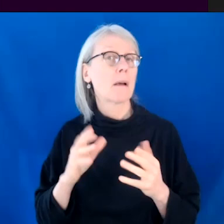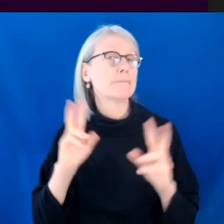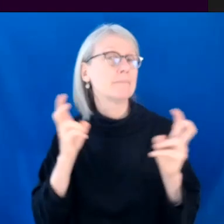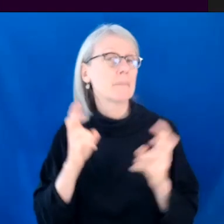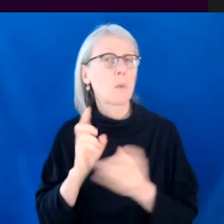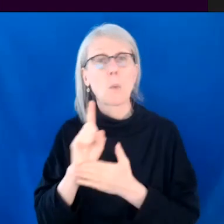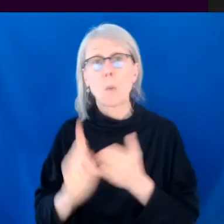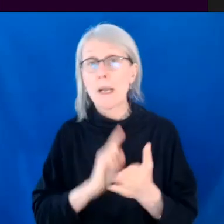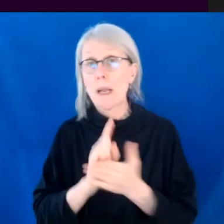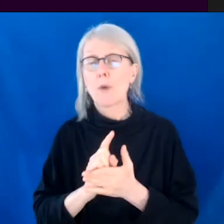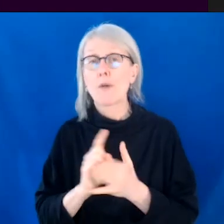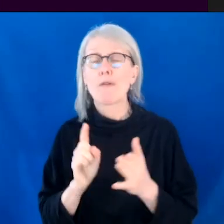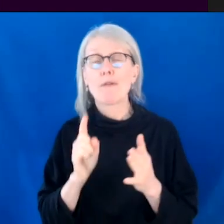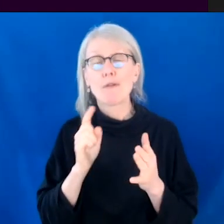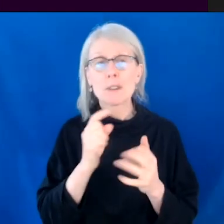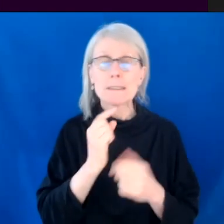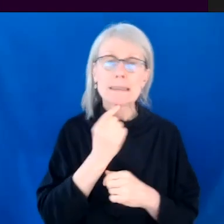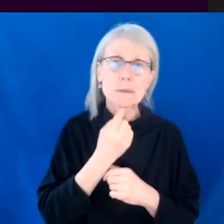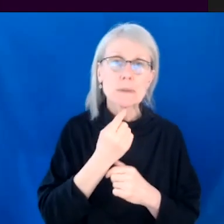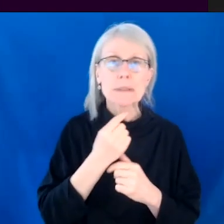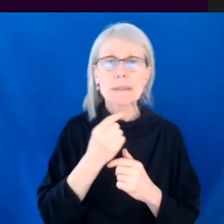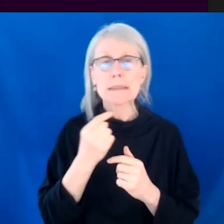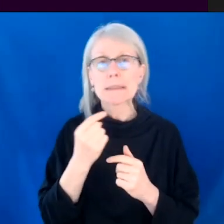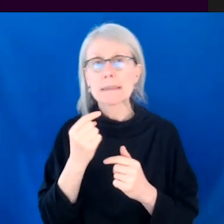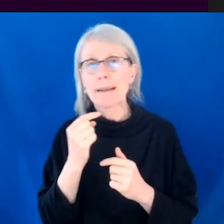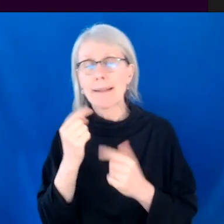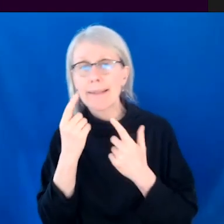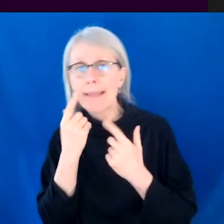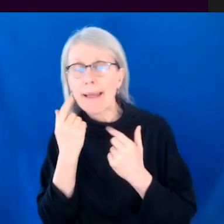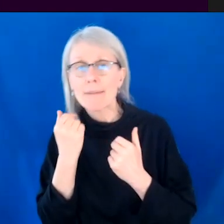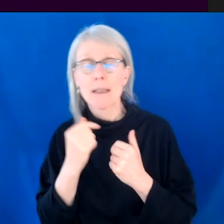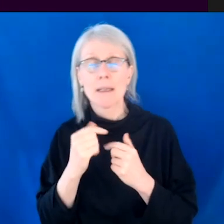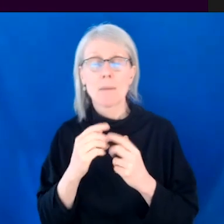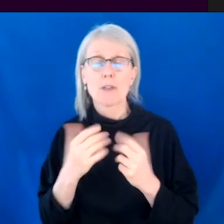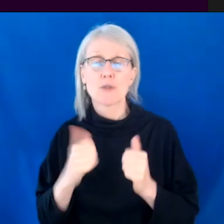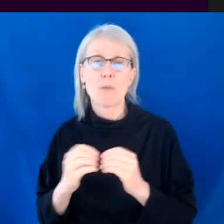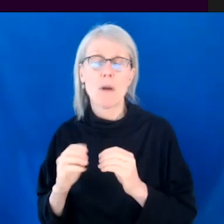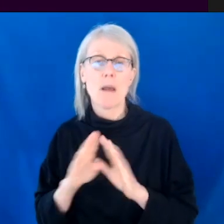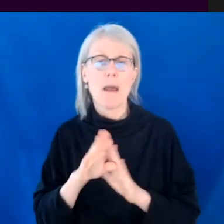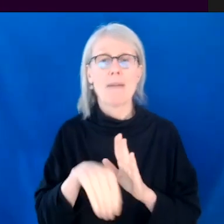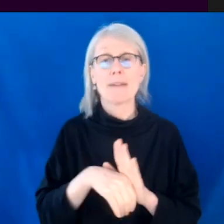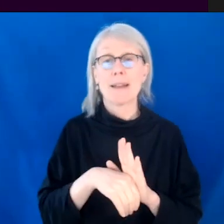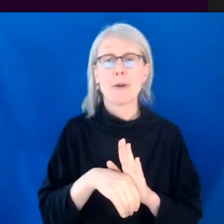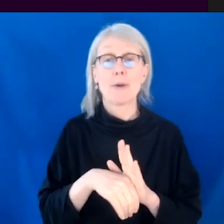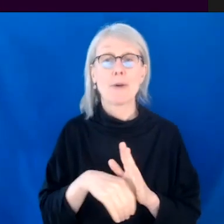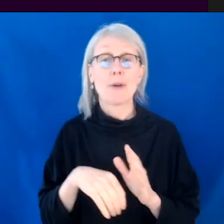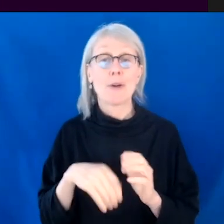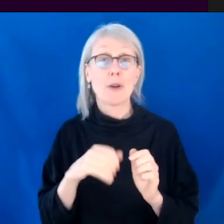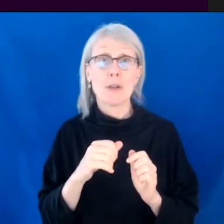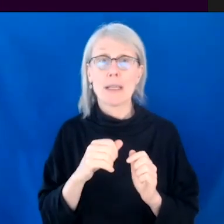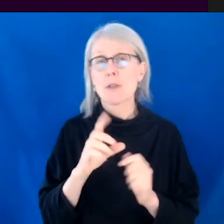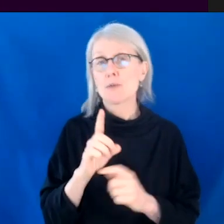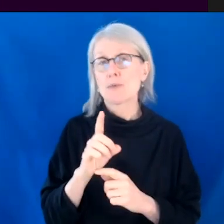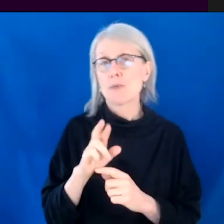more like a dramatic half hour, you know? So it's, it's kind of half a dramedy as they, as they say, so that